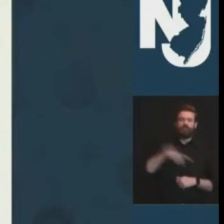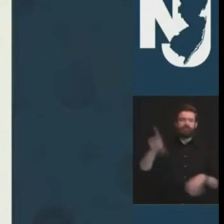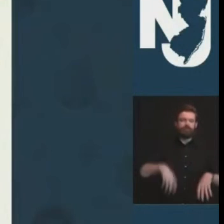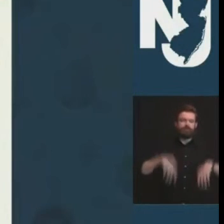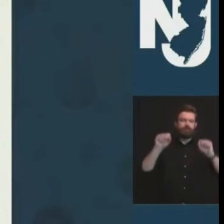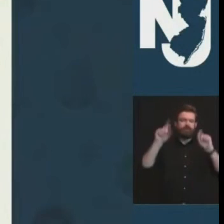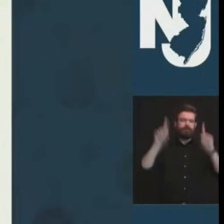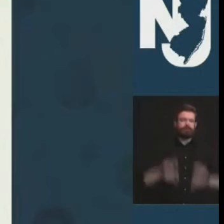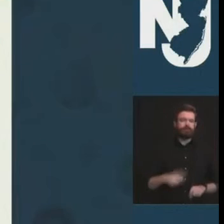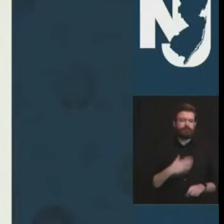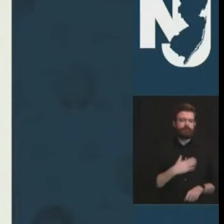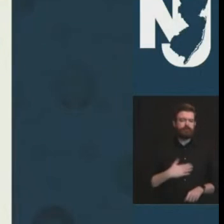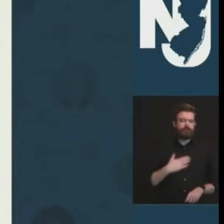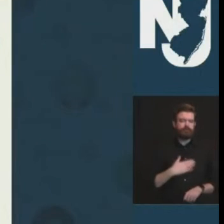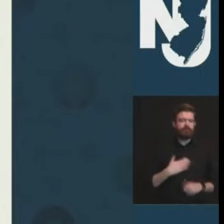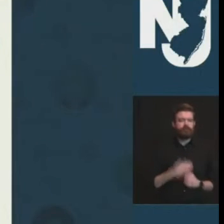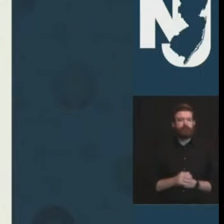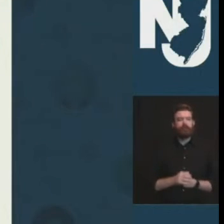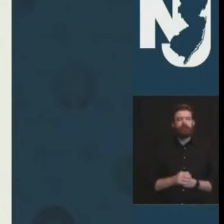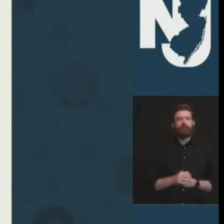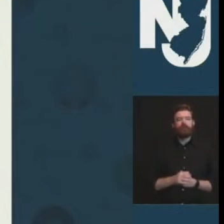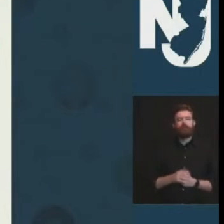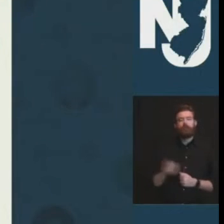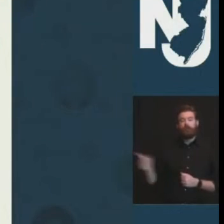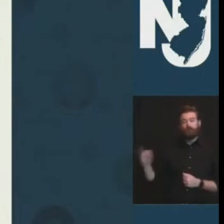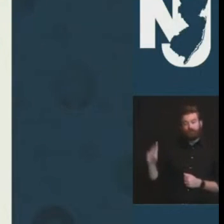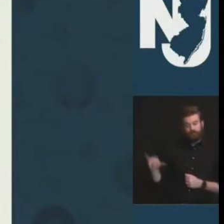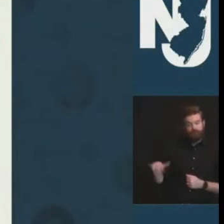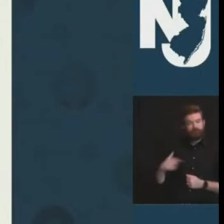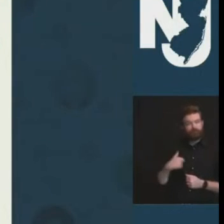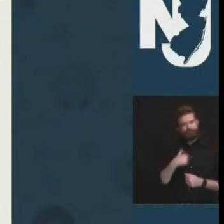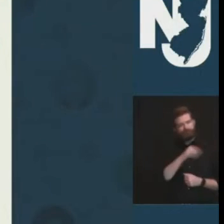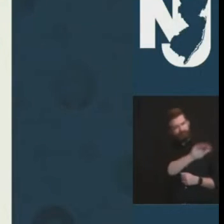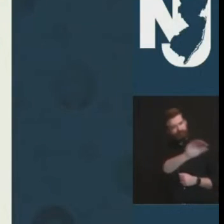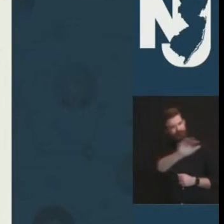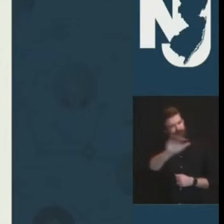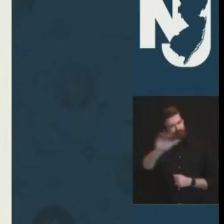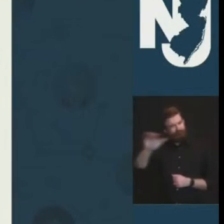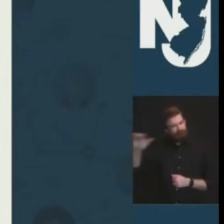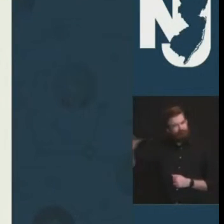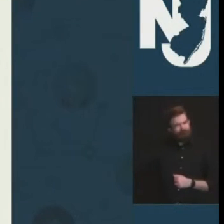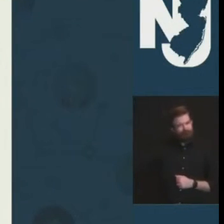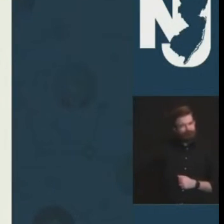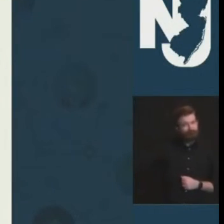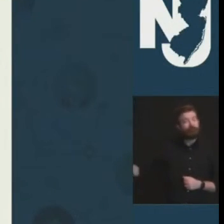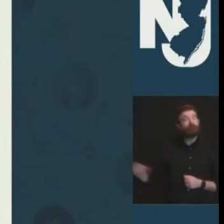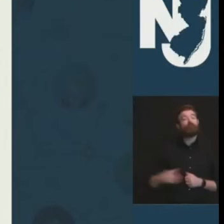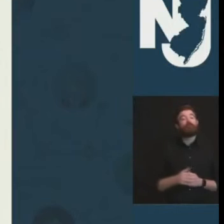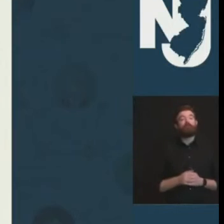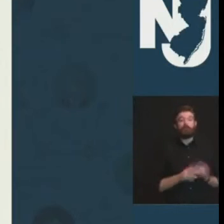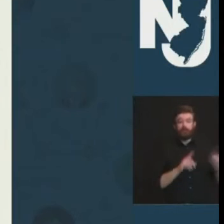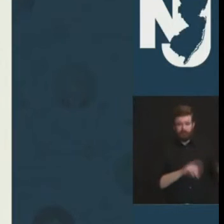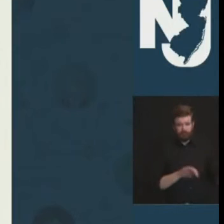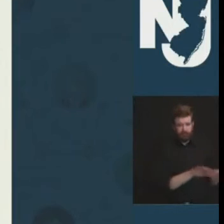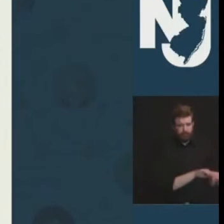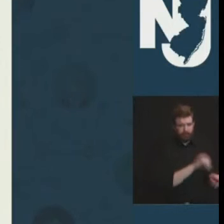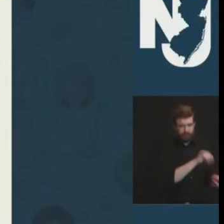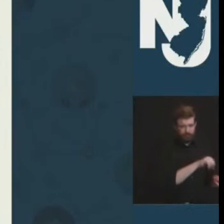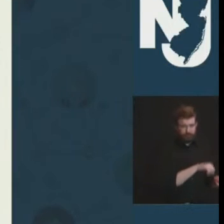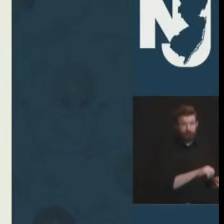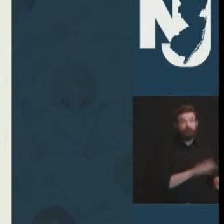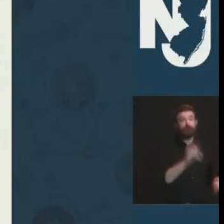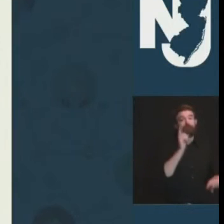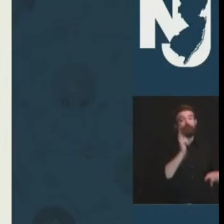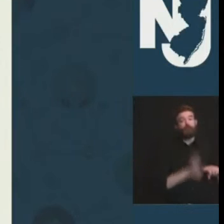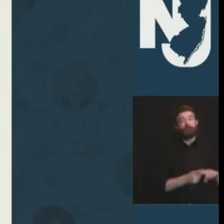reminded you over the past number of months the other side of the testing program is our contact tracing program which we continue to build out to meet the